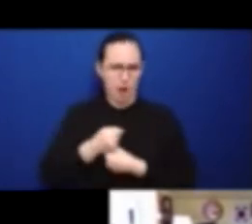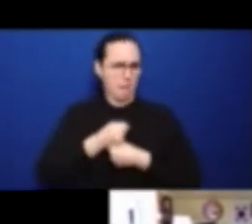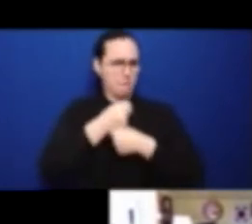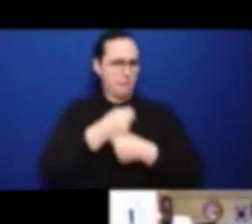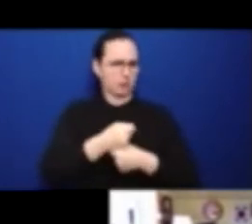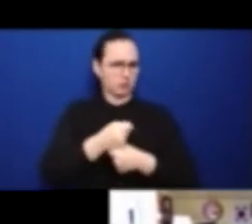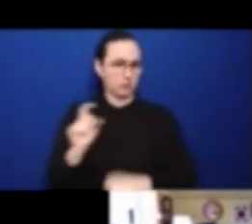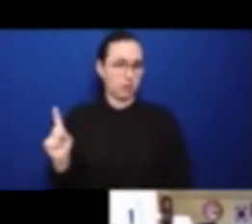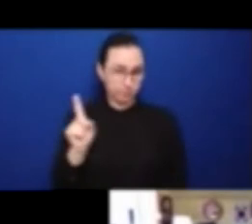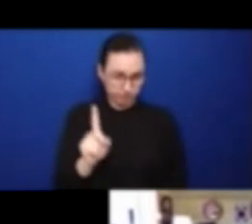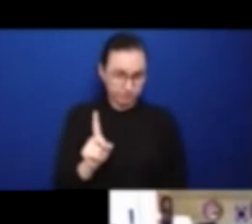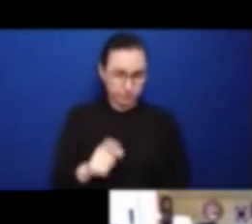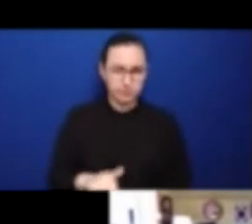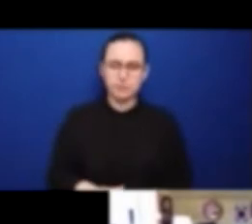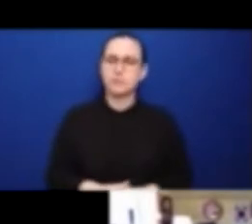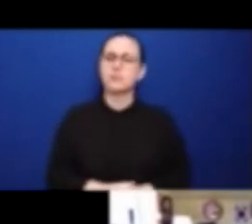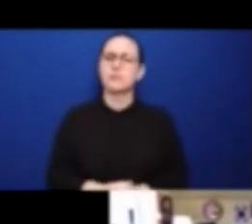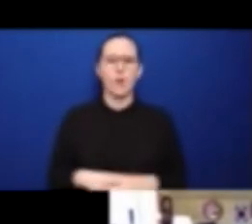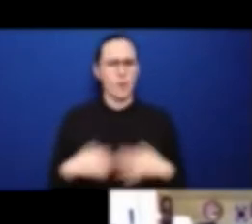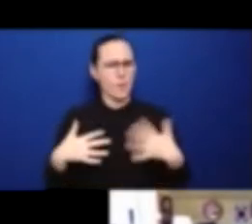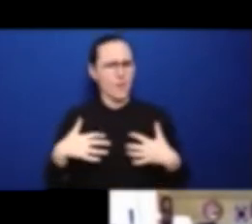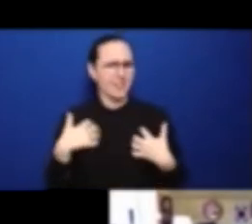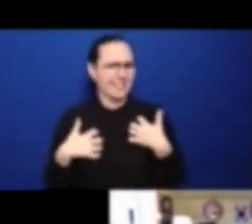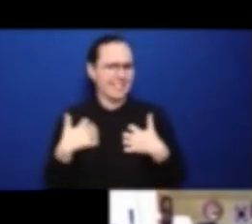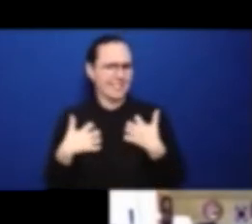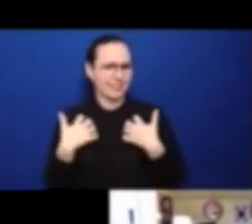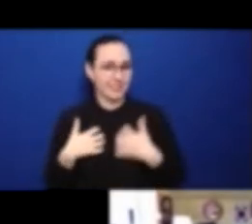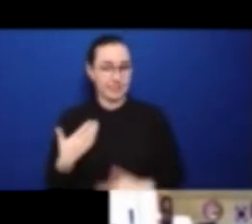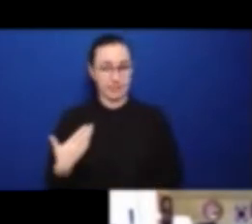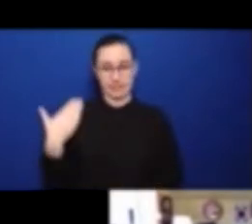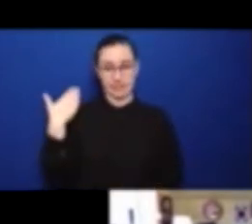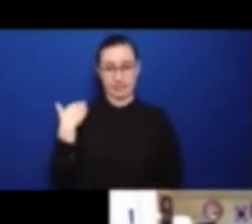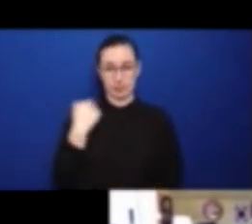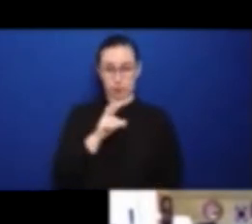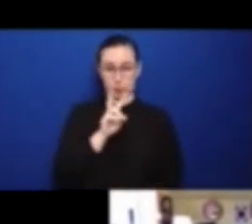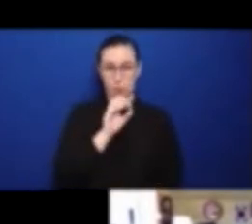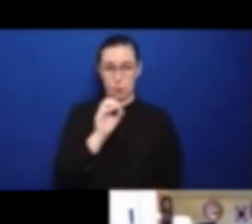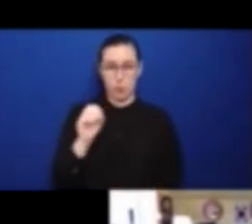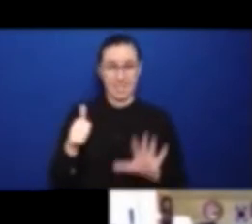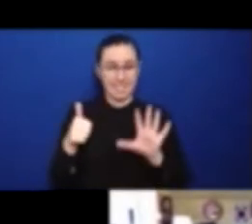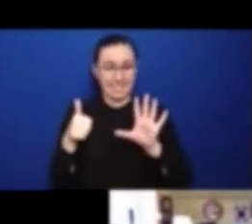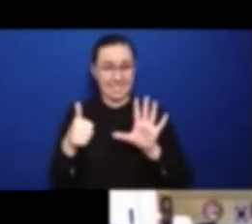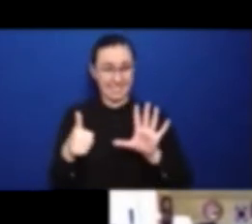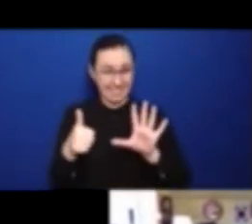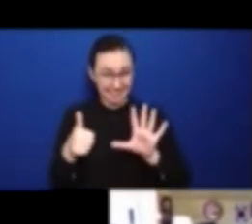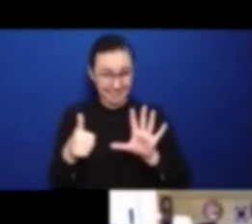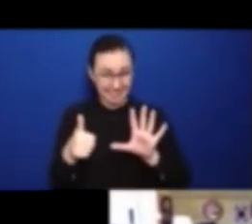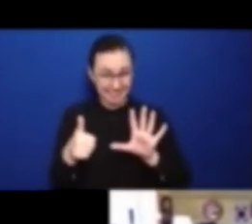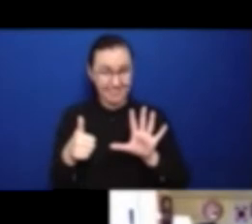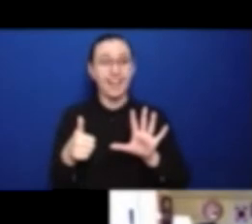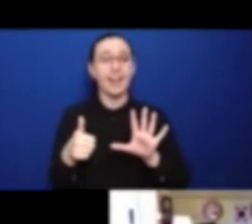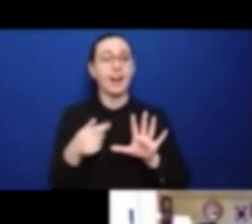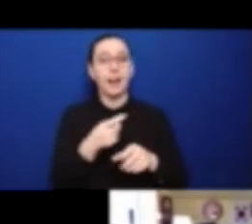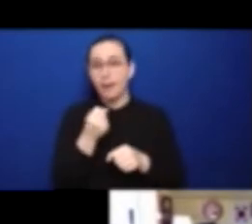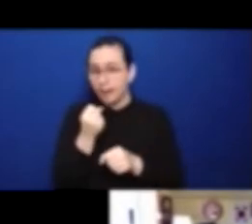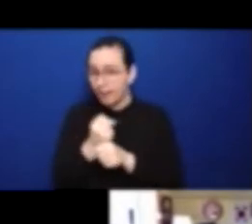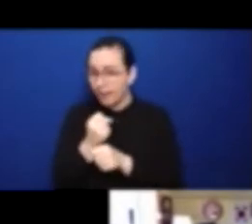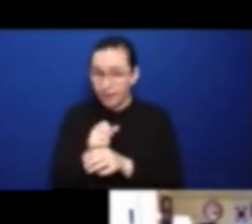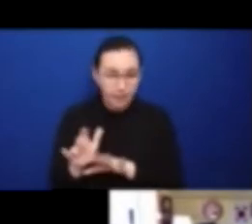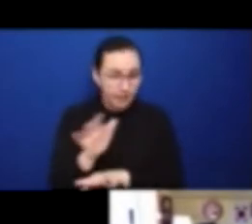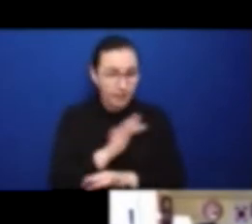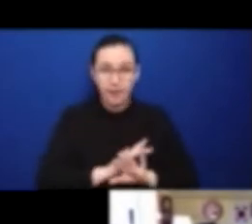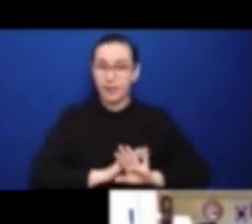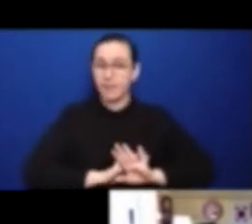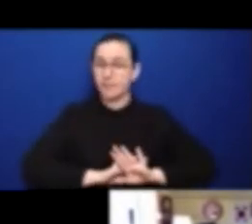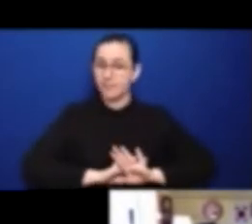close in the summer of 2006. And Andrew really worked very, very closely,